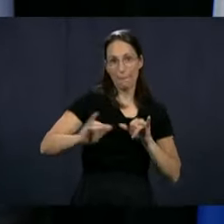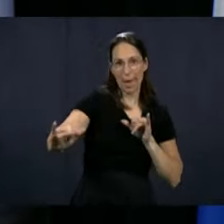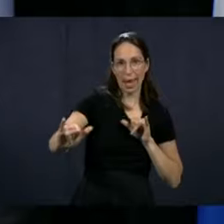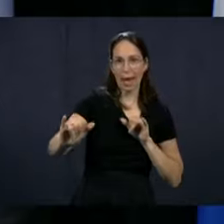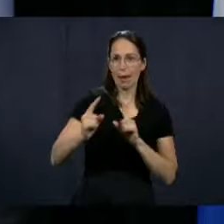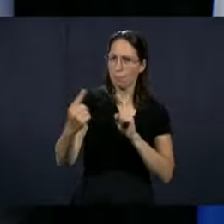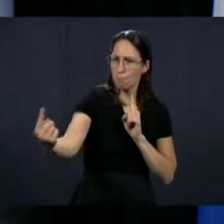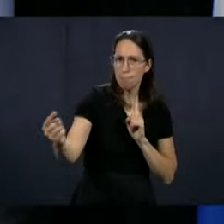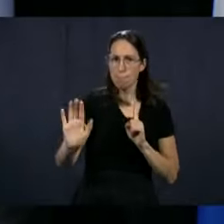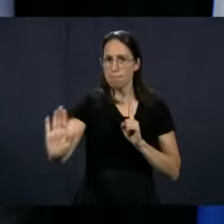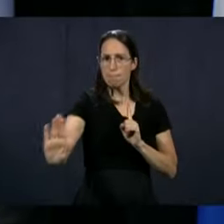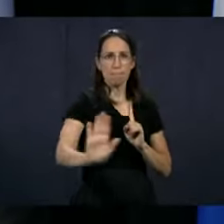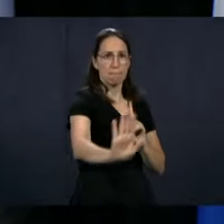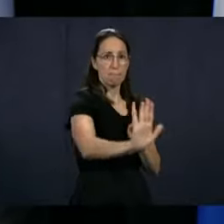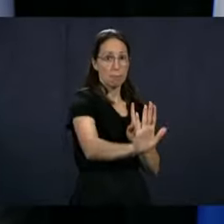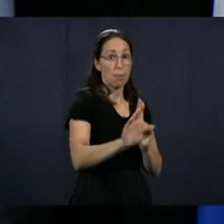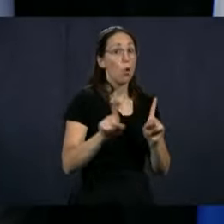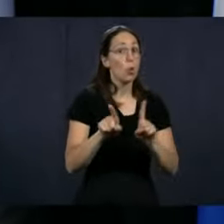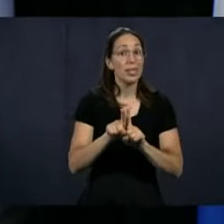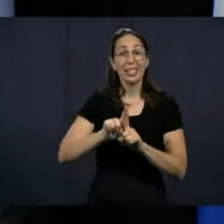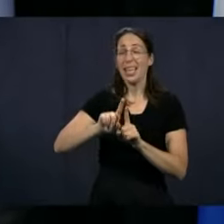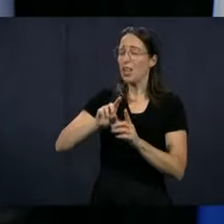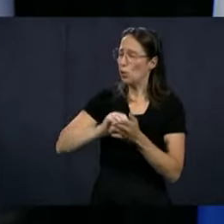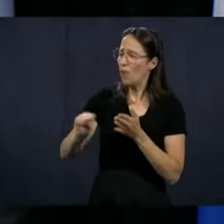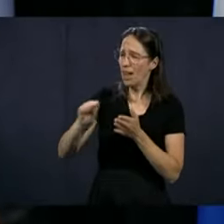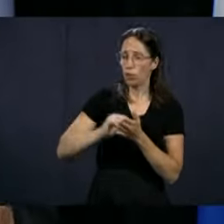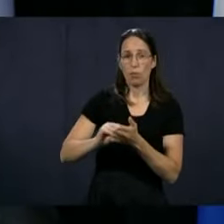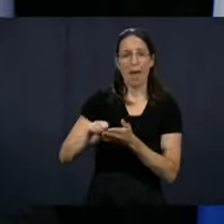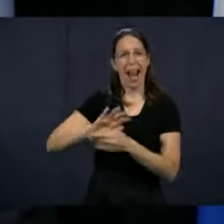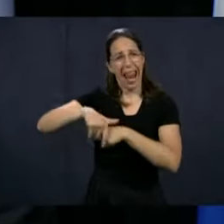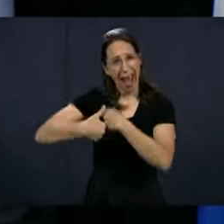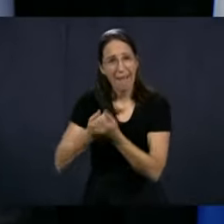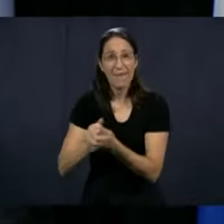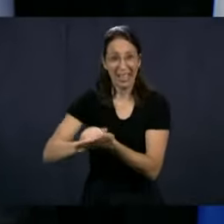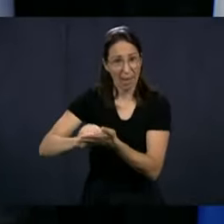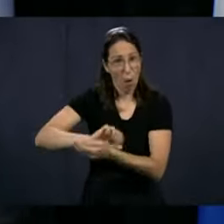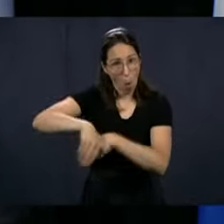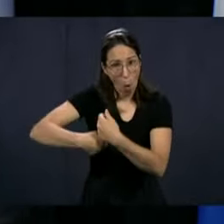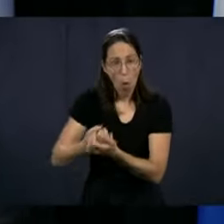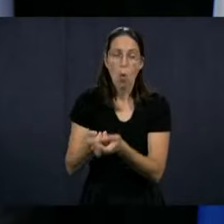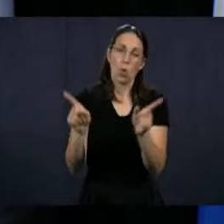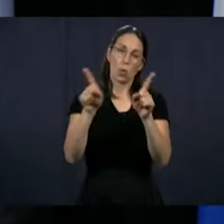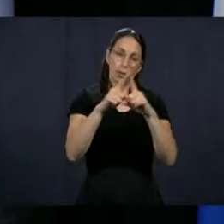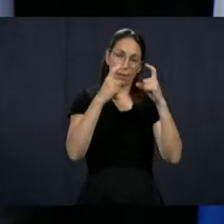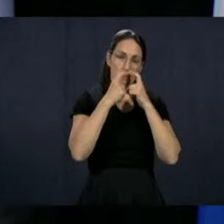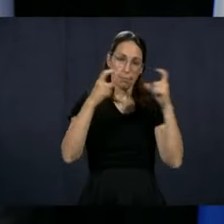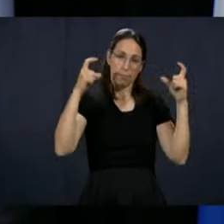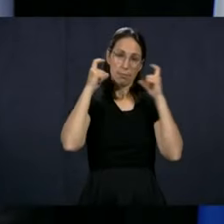six feet with other people, washing your hands with soap regularly and wearing a mask.